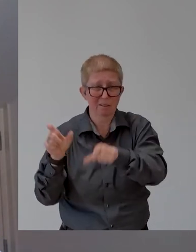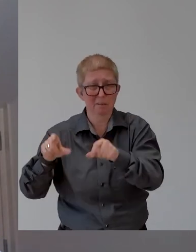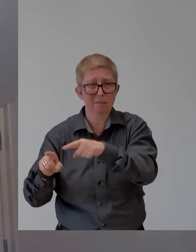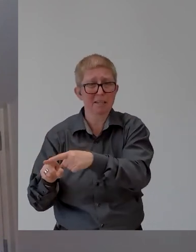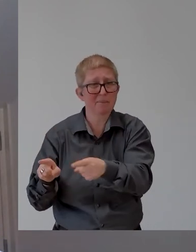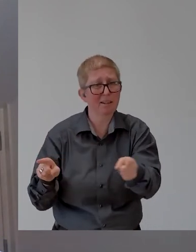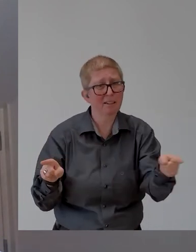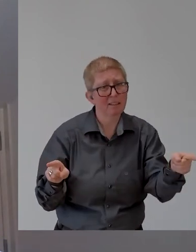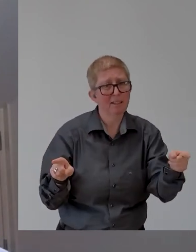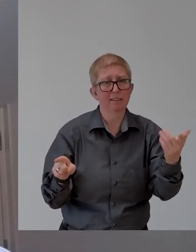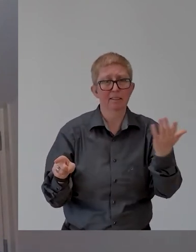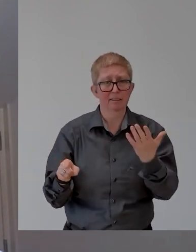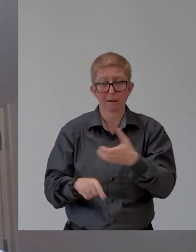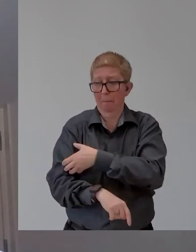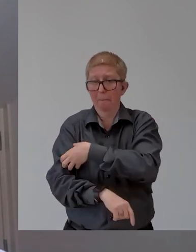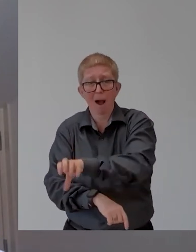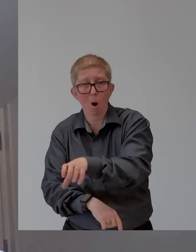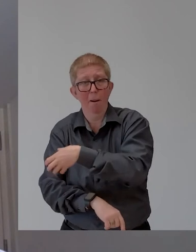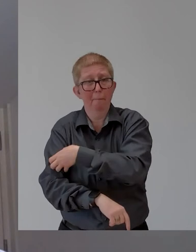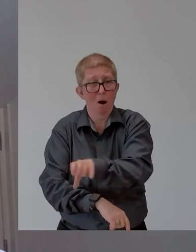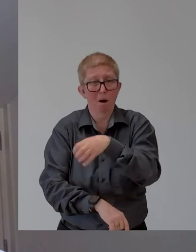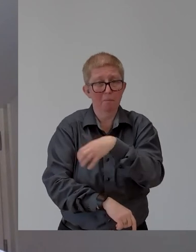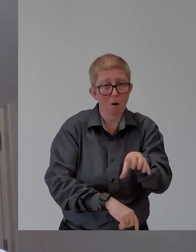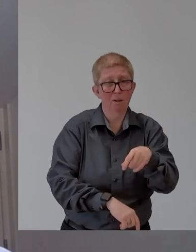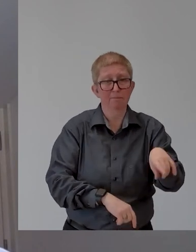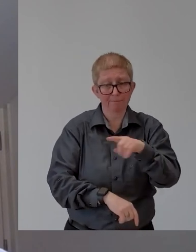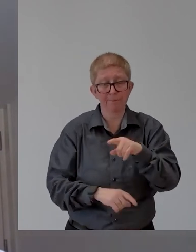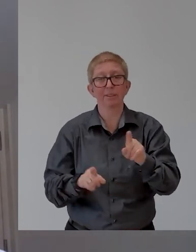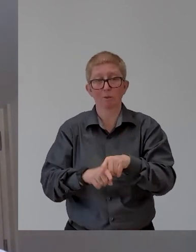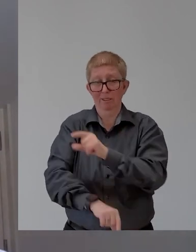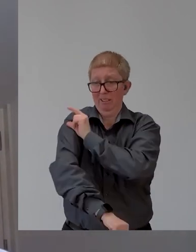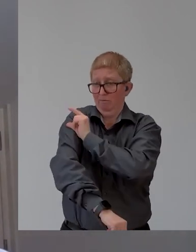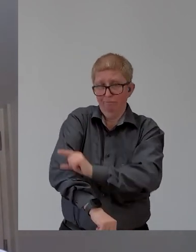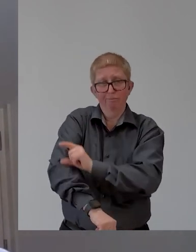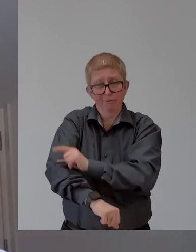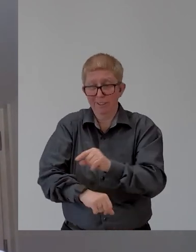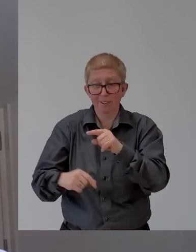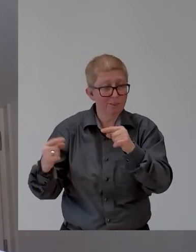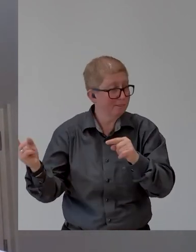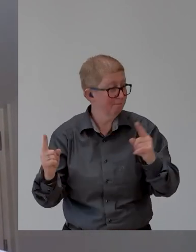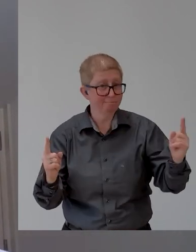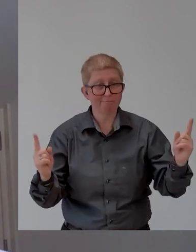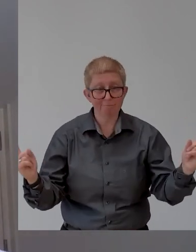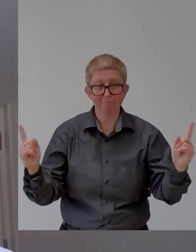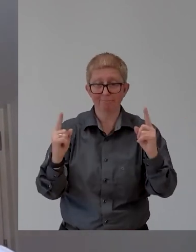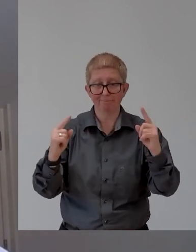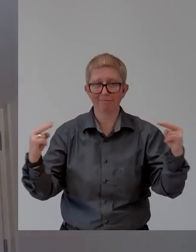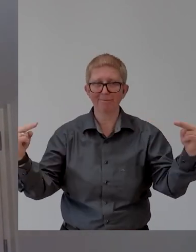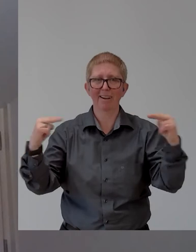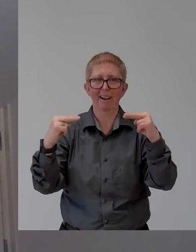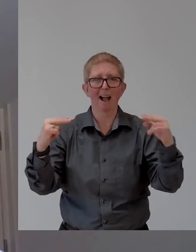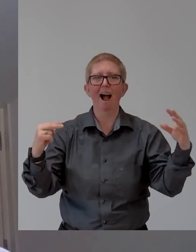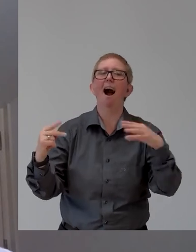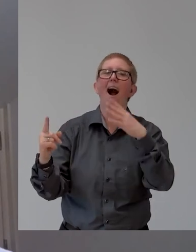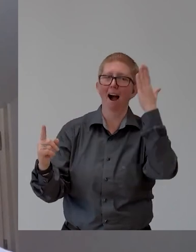any disability, uh, we've got to get them at least exposed to senior management to open